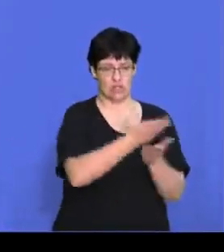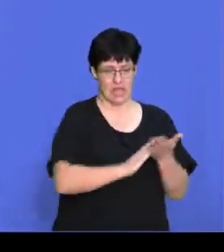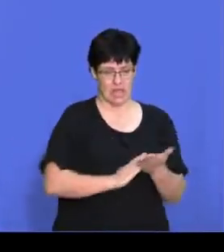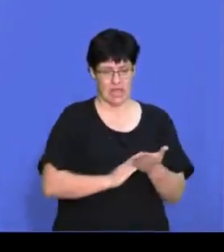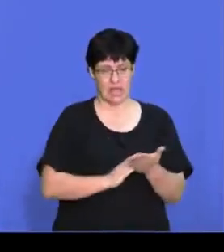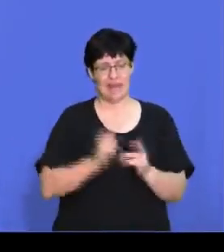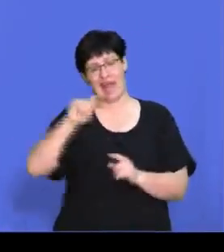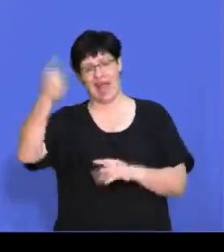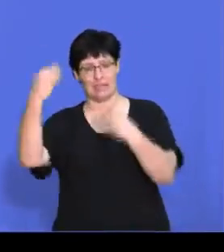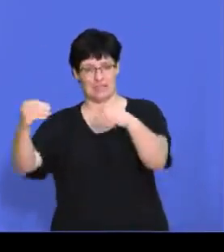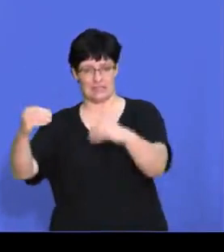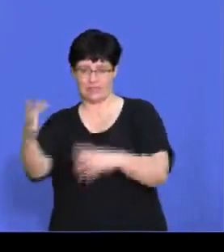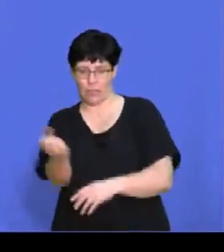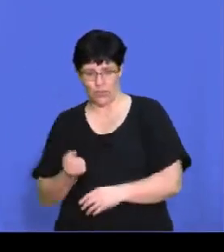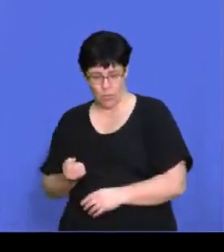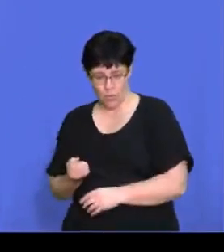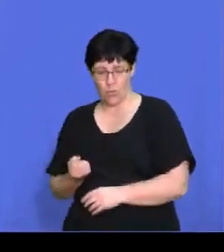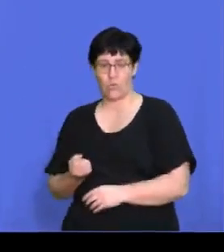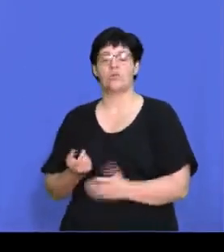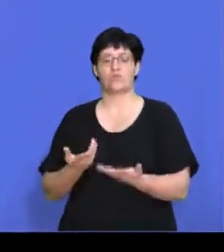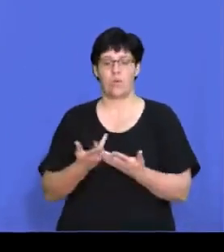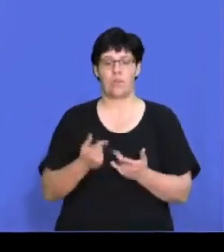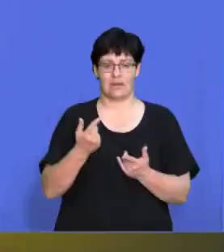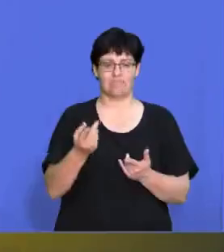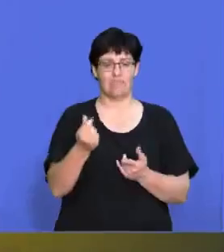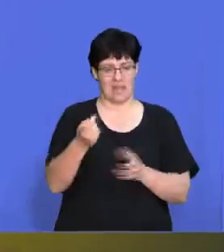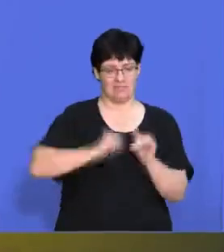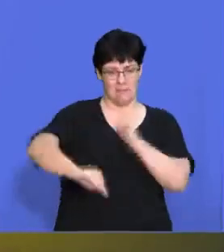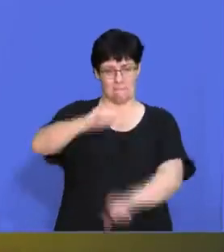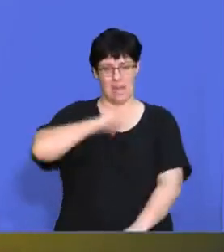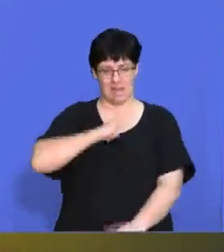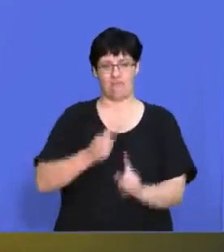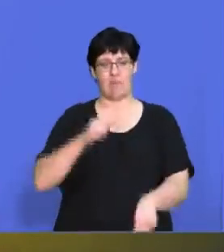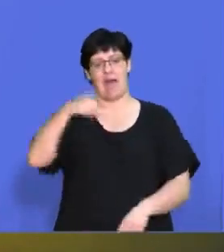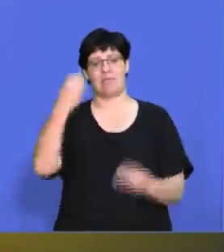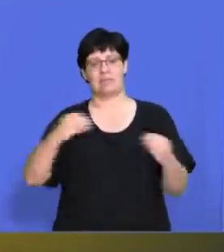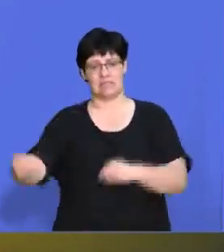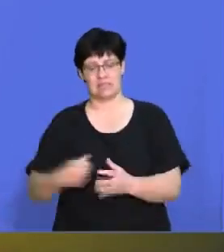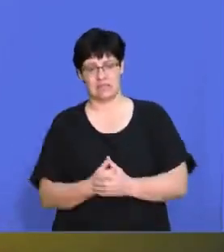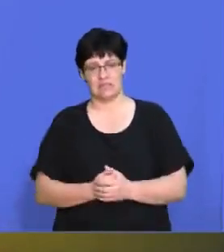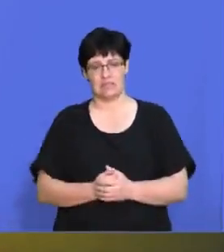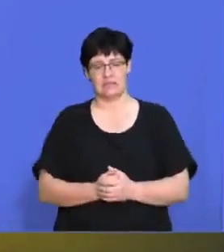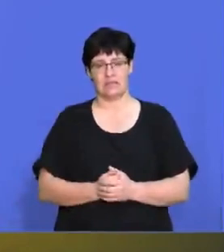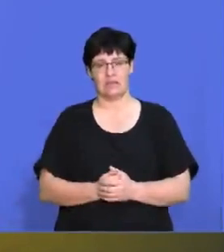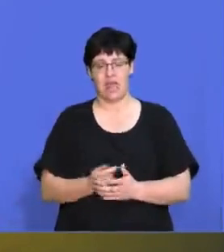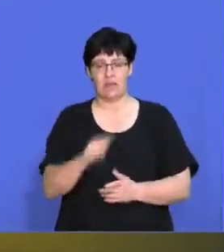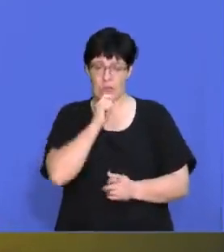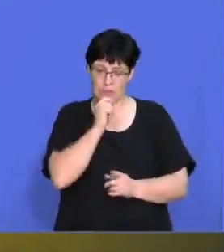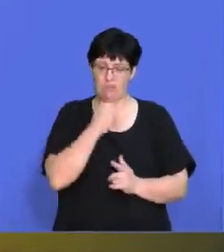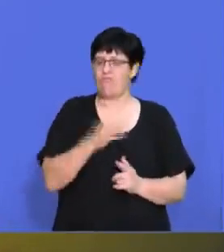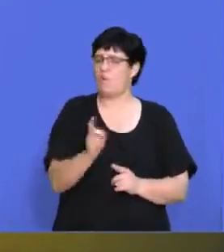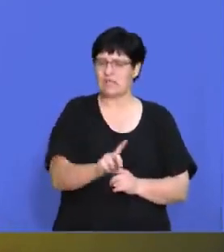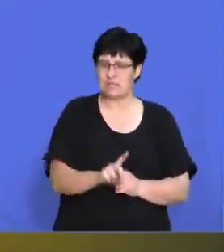another business so they can take their money out of another business and use that for